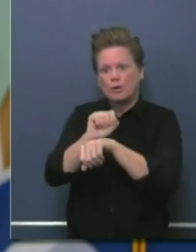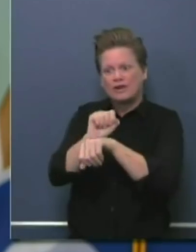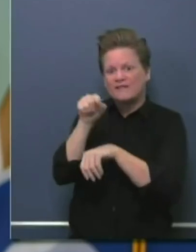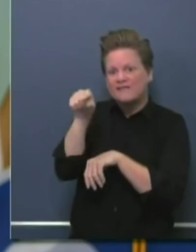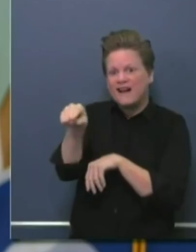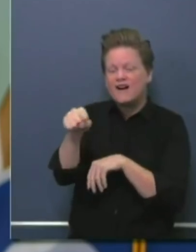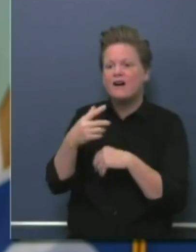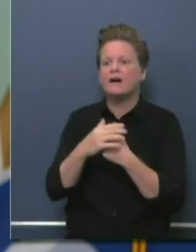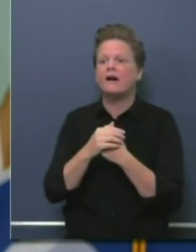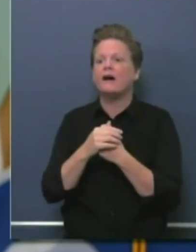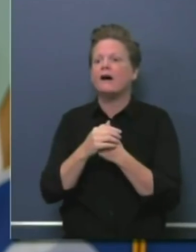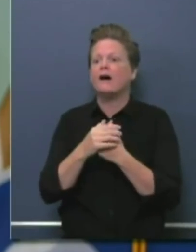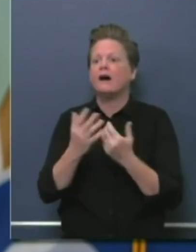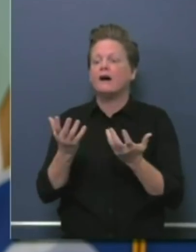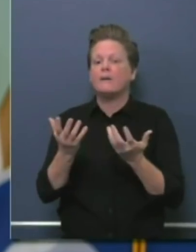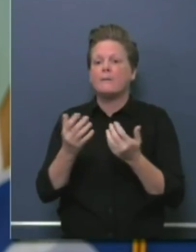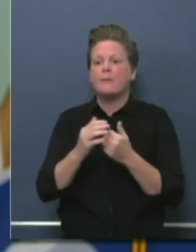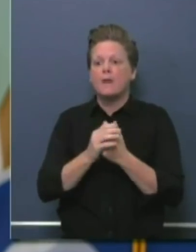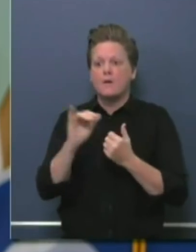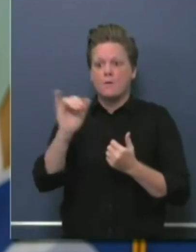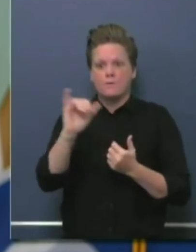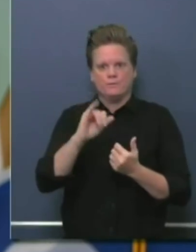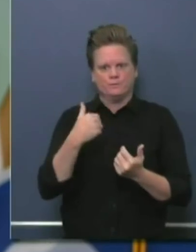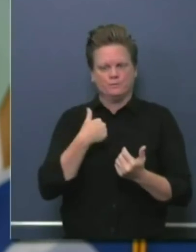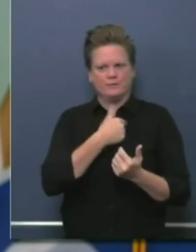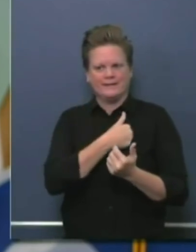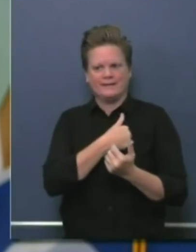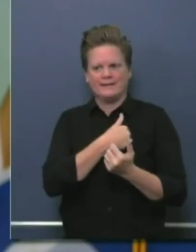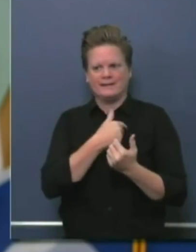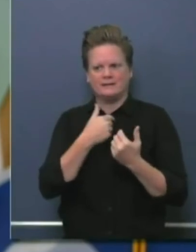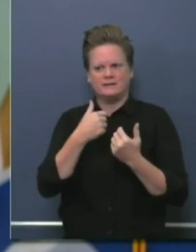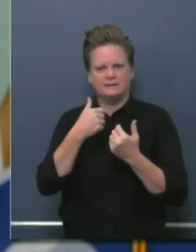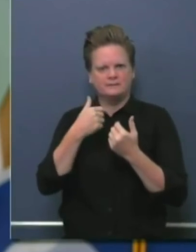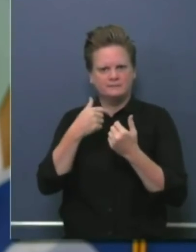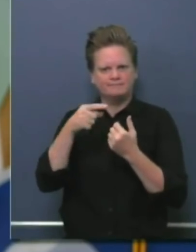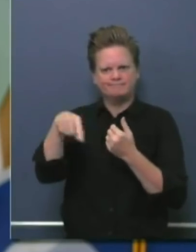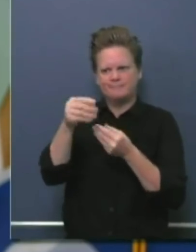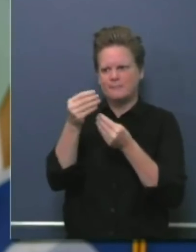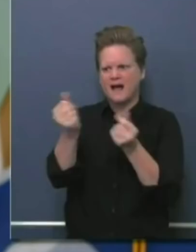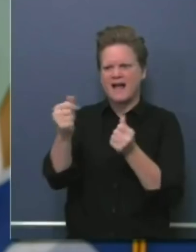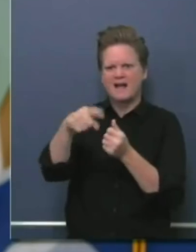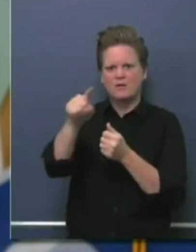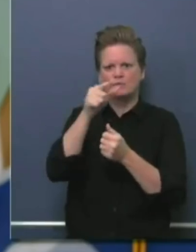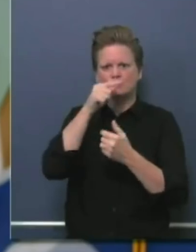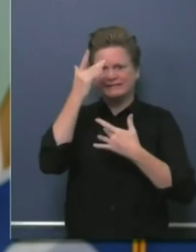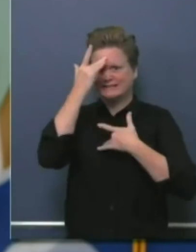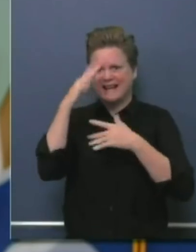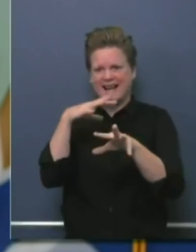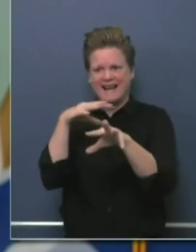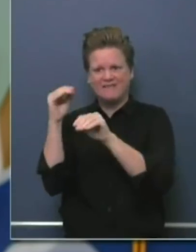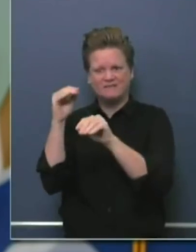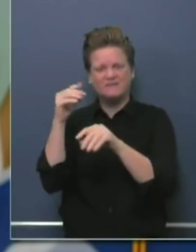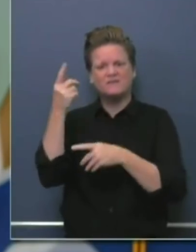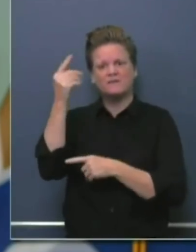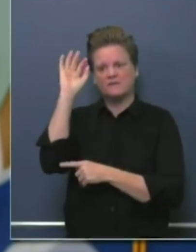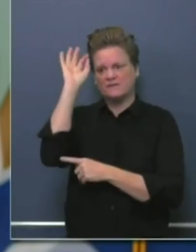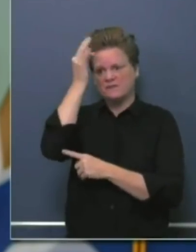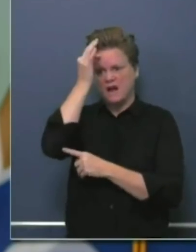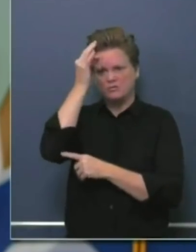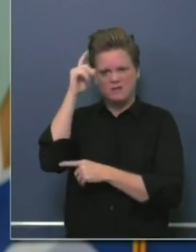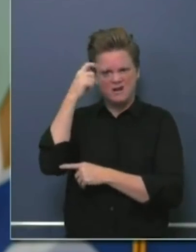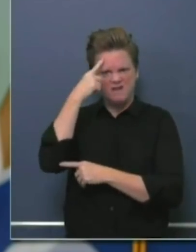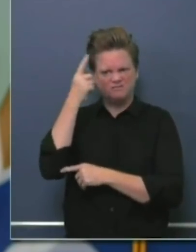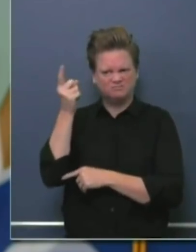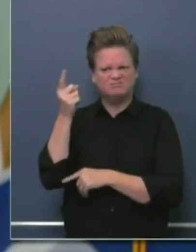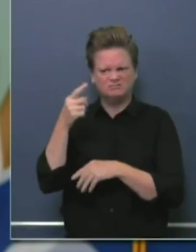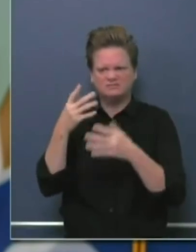paid sick leave. As you may recall, the federal government provided sick leave expansion for employers less than